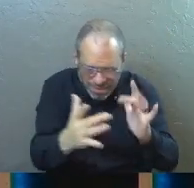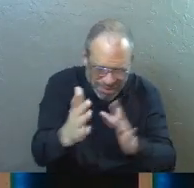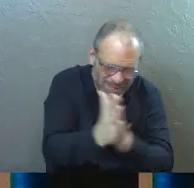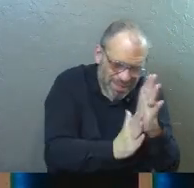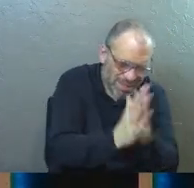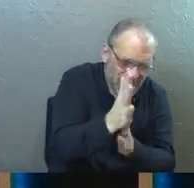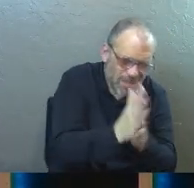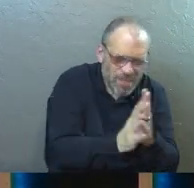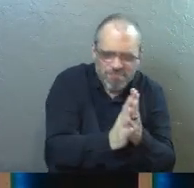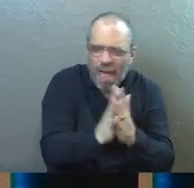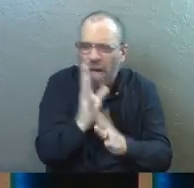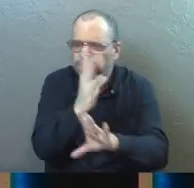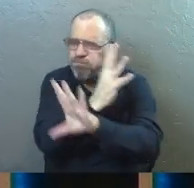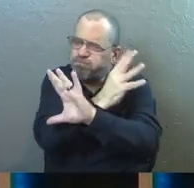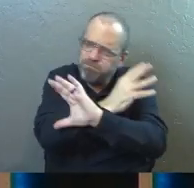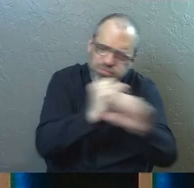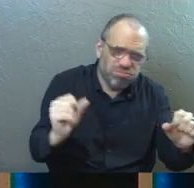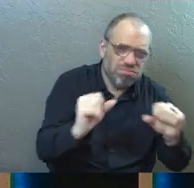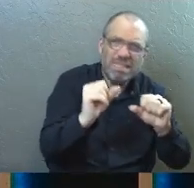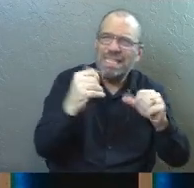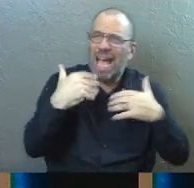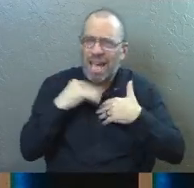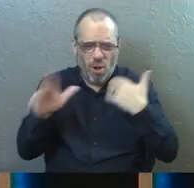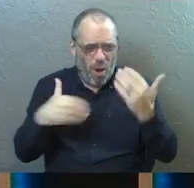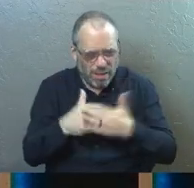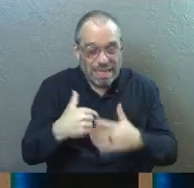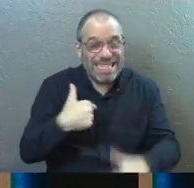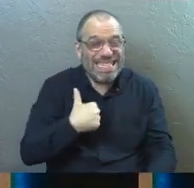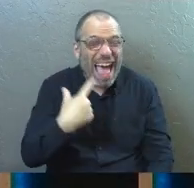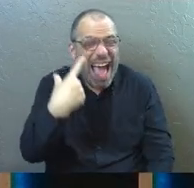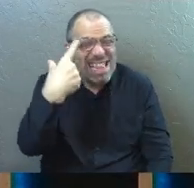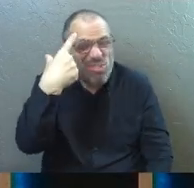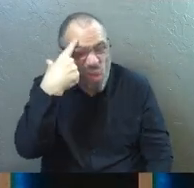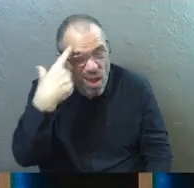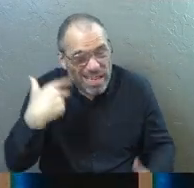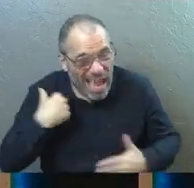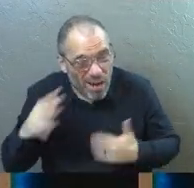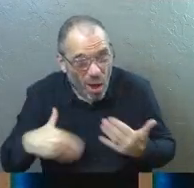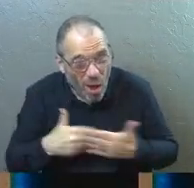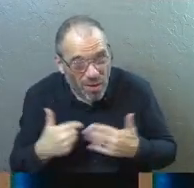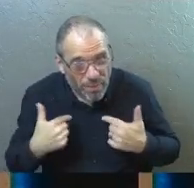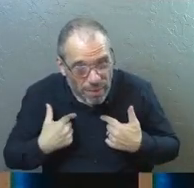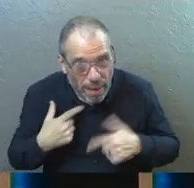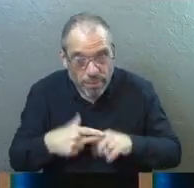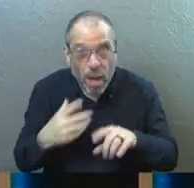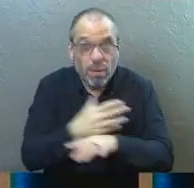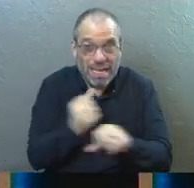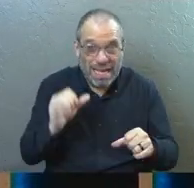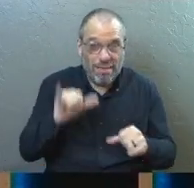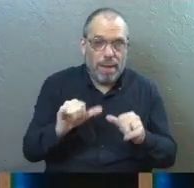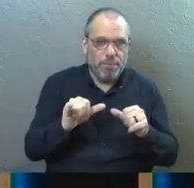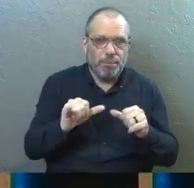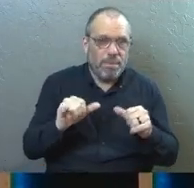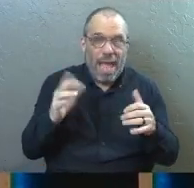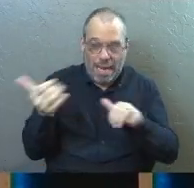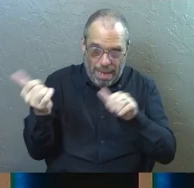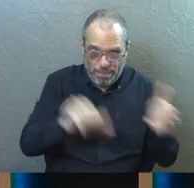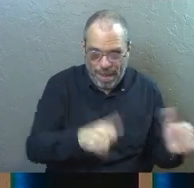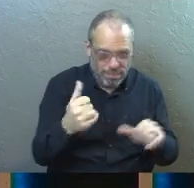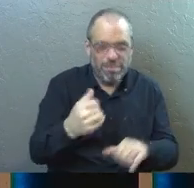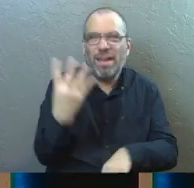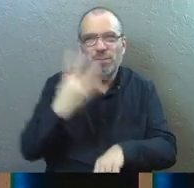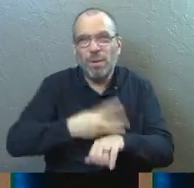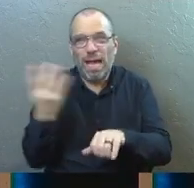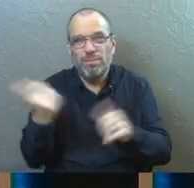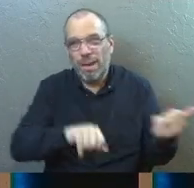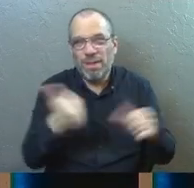radically saved. He got all of me, okay? At least I thought he did. But when I got saved like that, and I got baptized like